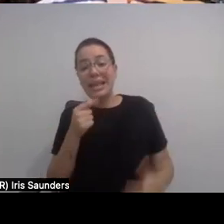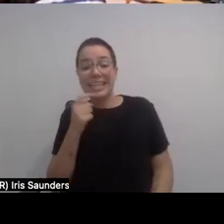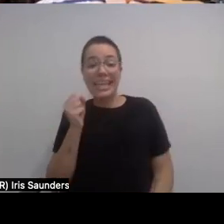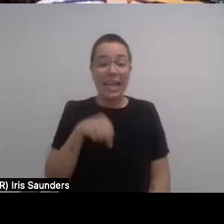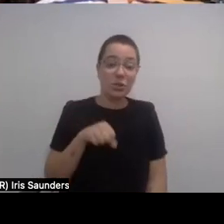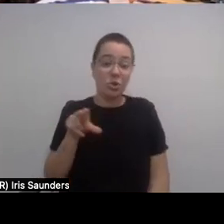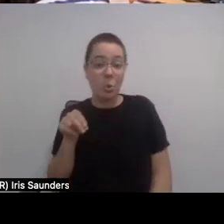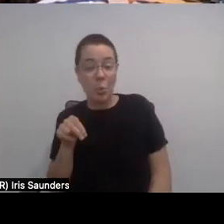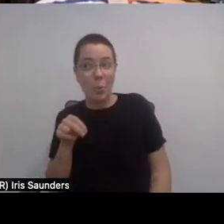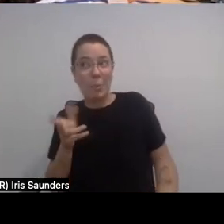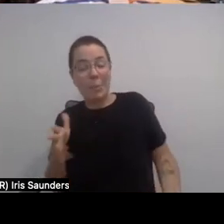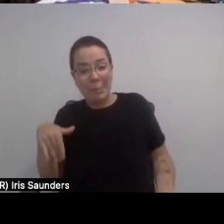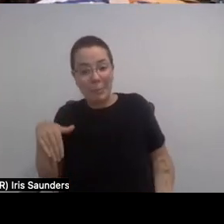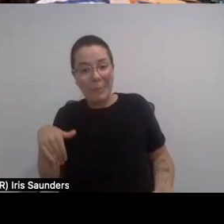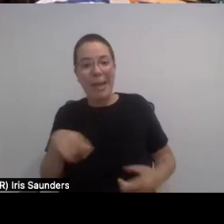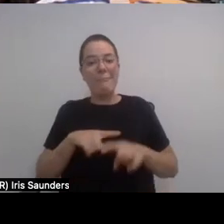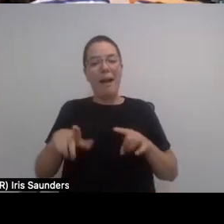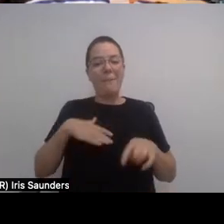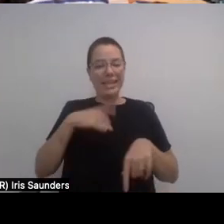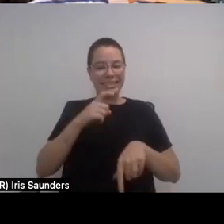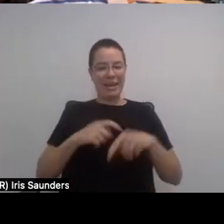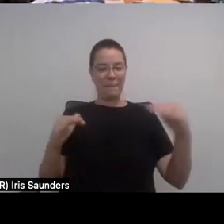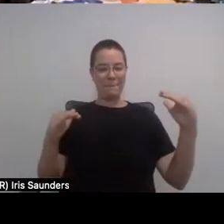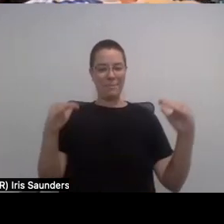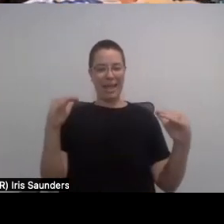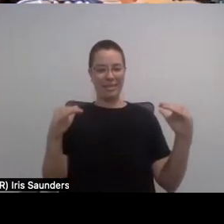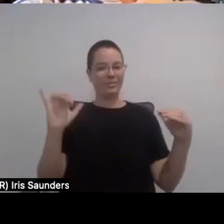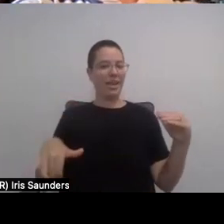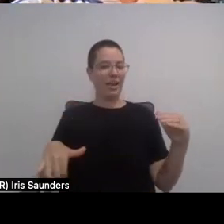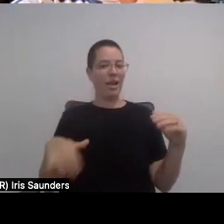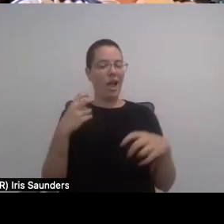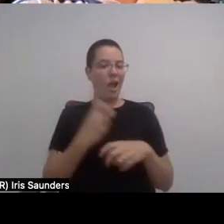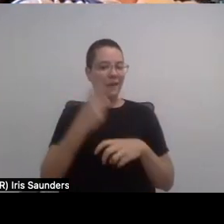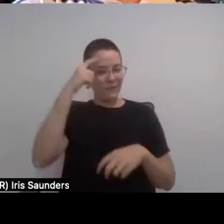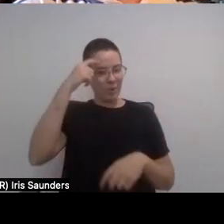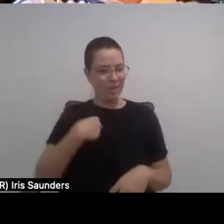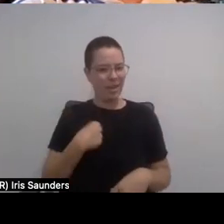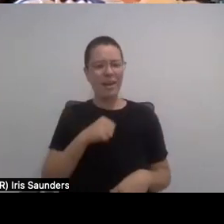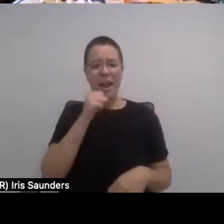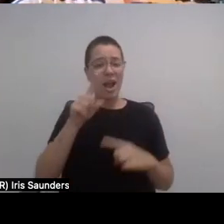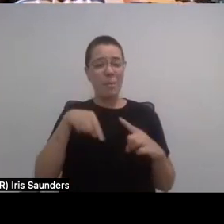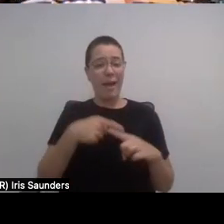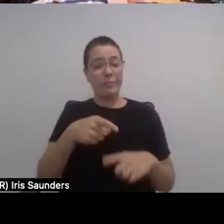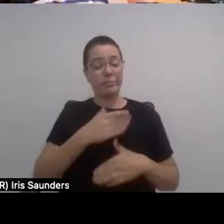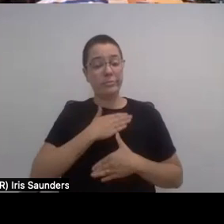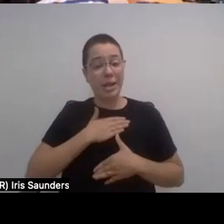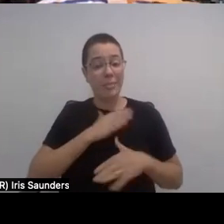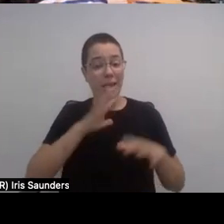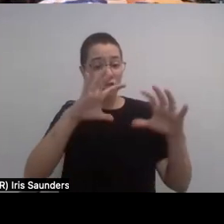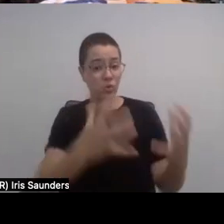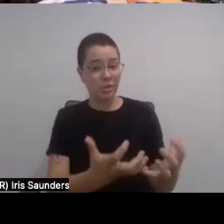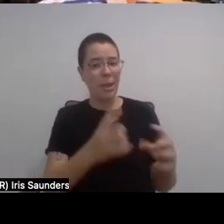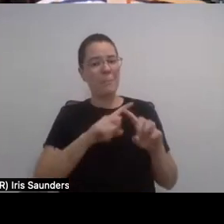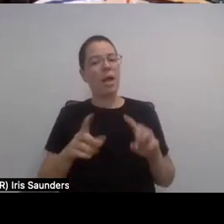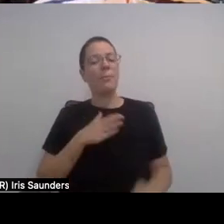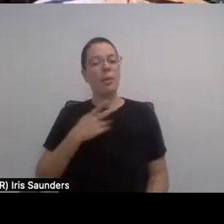but really the time management piece, you know, and again, that has, it's nothing to do with the industry. It's a personal choice of like, how do I